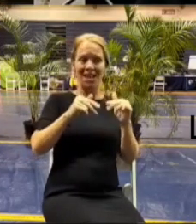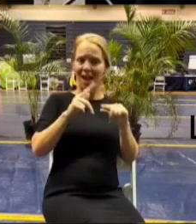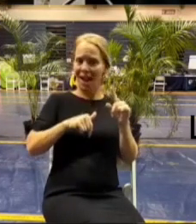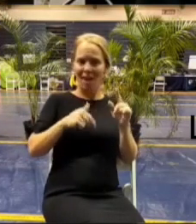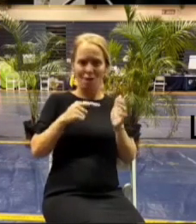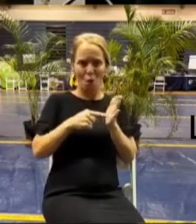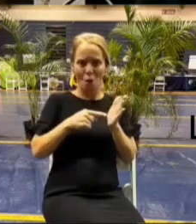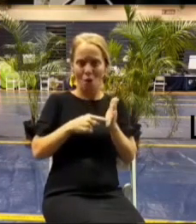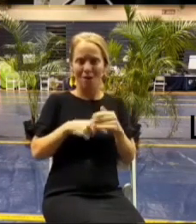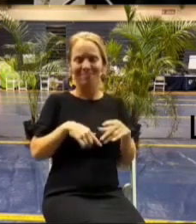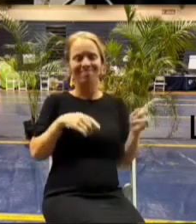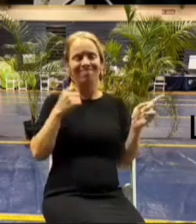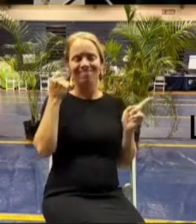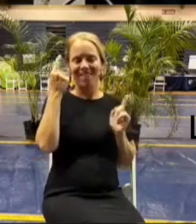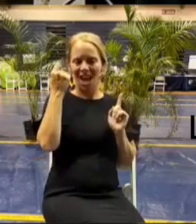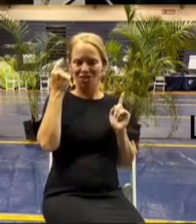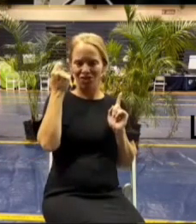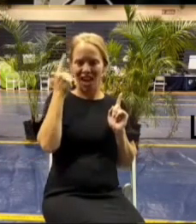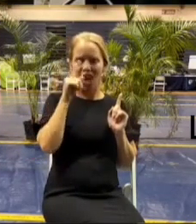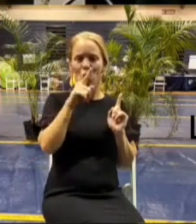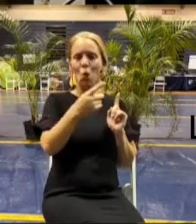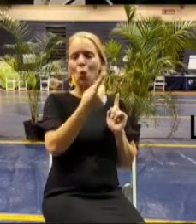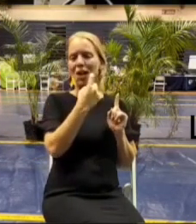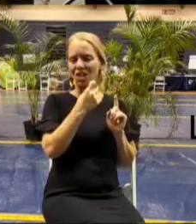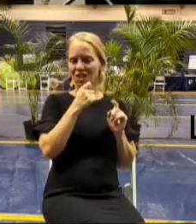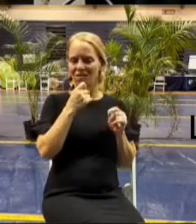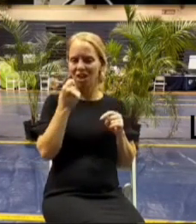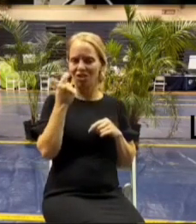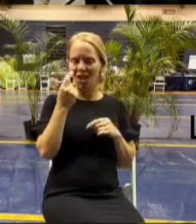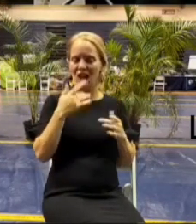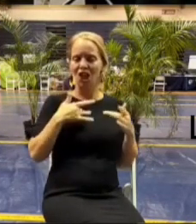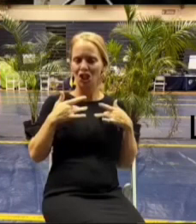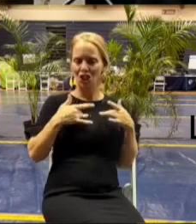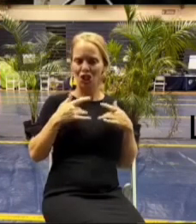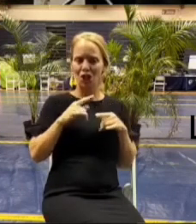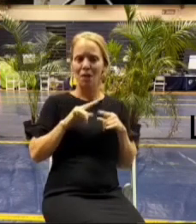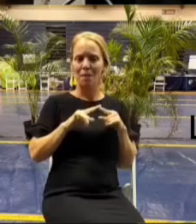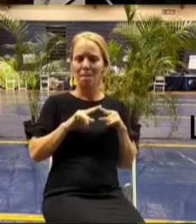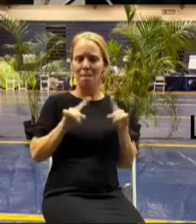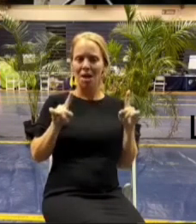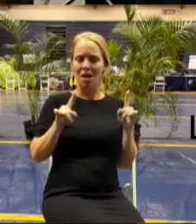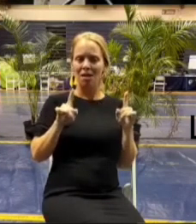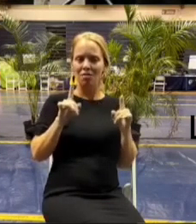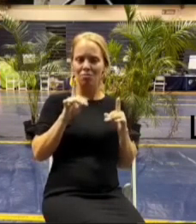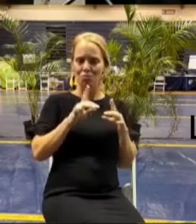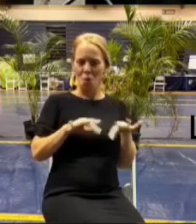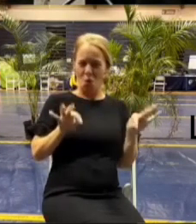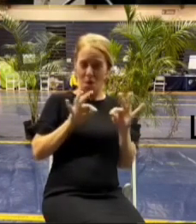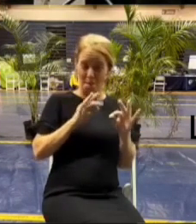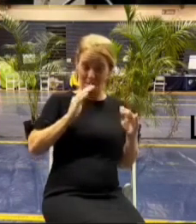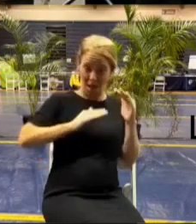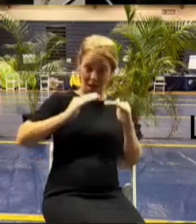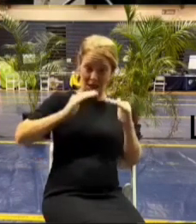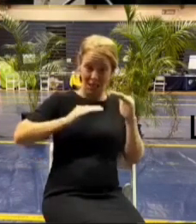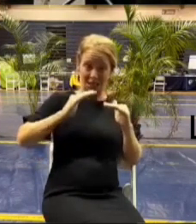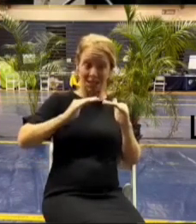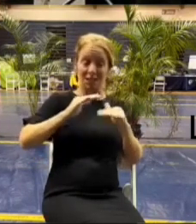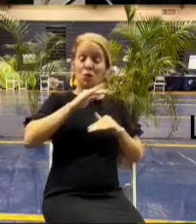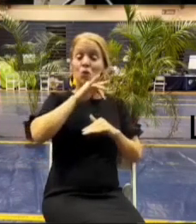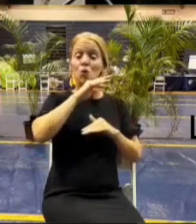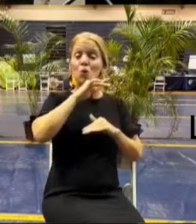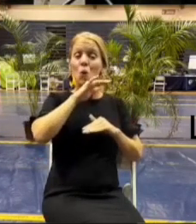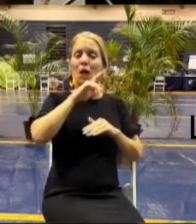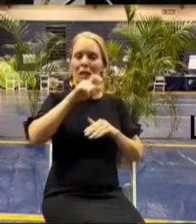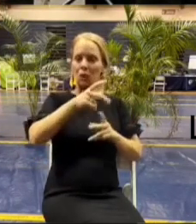understand i understand the question and i understand the concern um but we're also balancing the need to keep the soil you